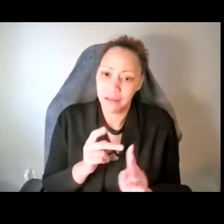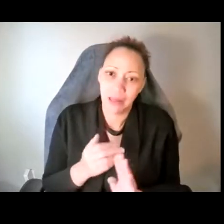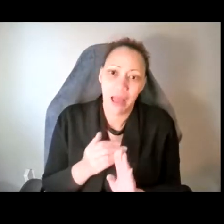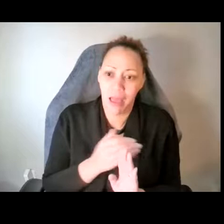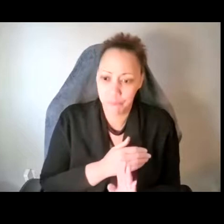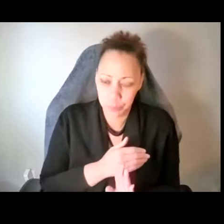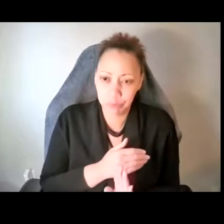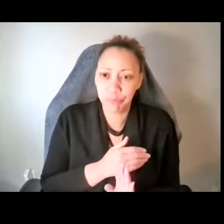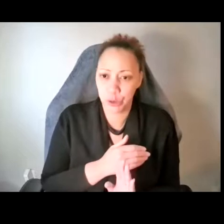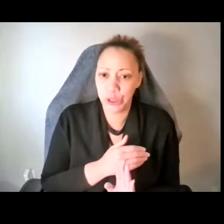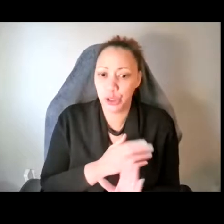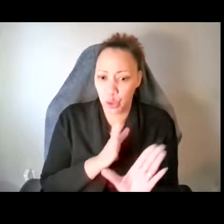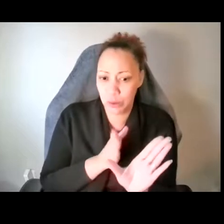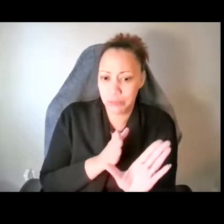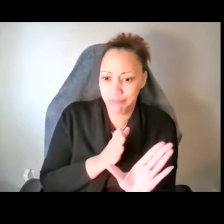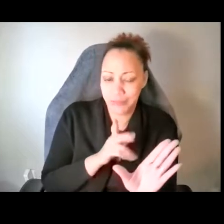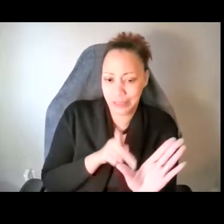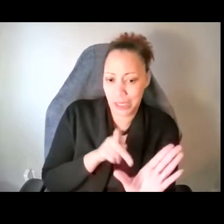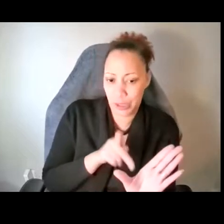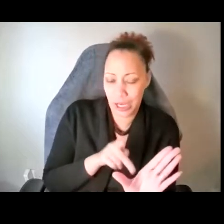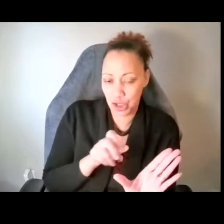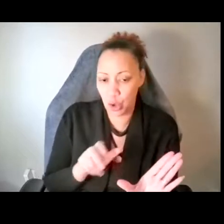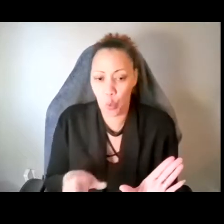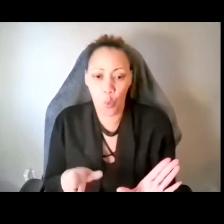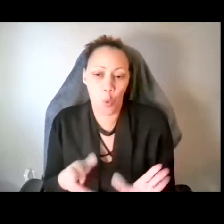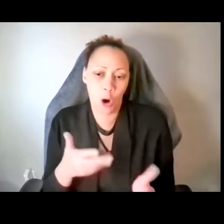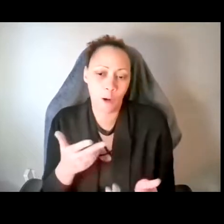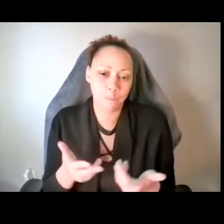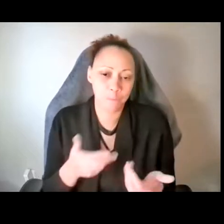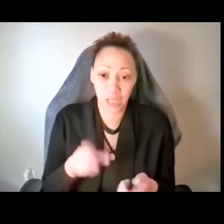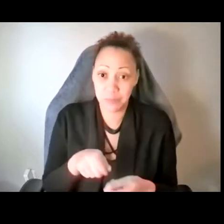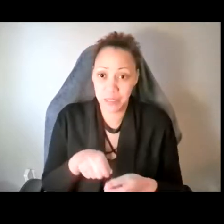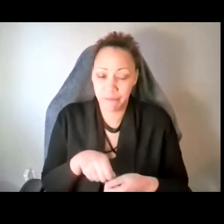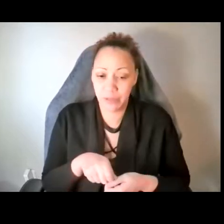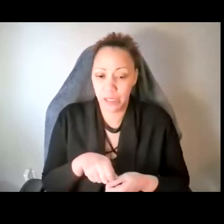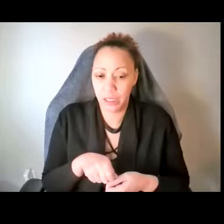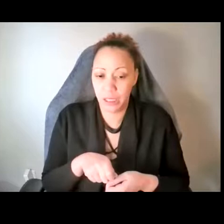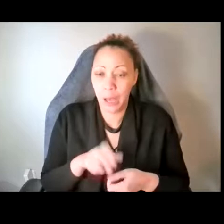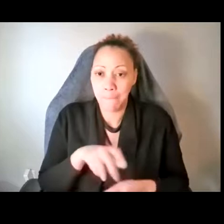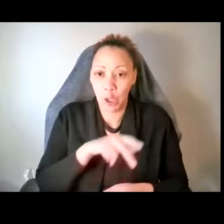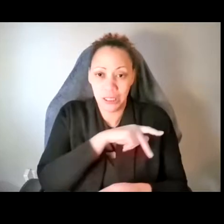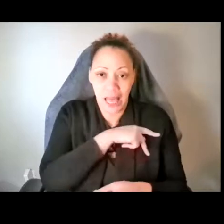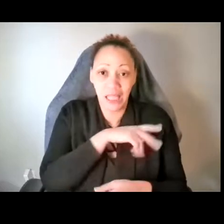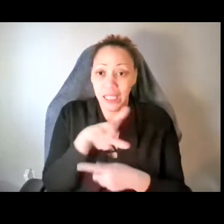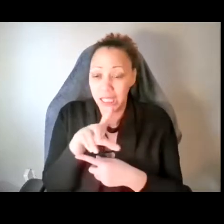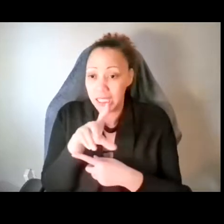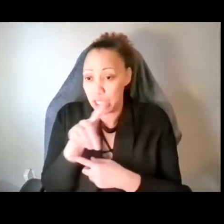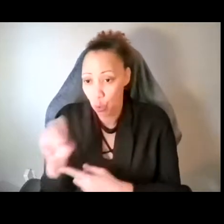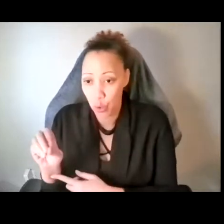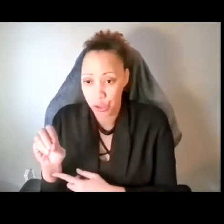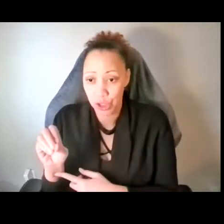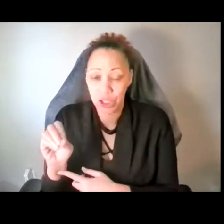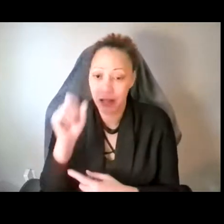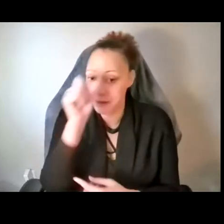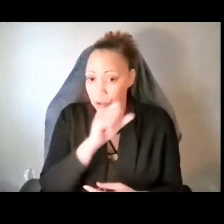uh, psychiatric, um, or, or, specifically, you know, personality disorders such as schizophrenia or